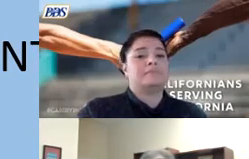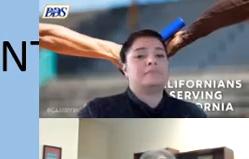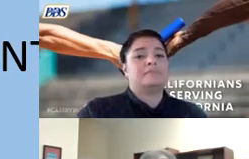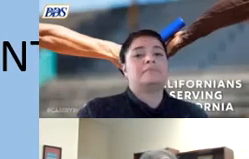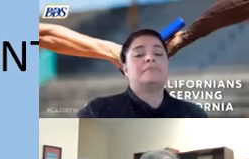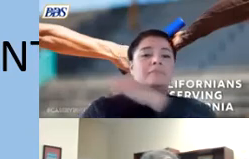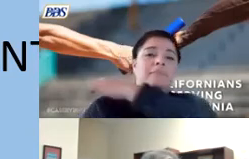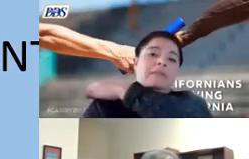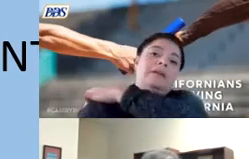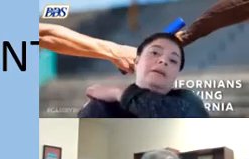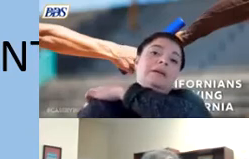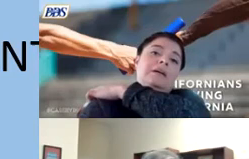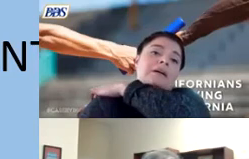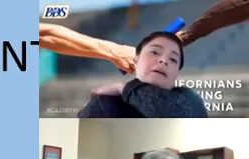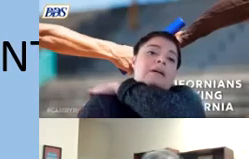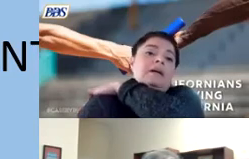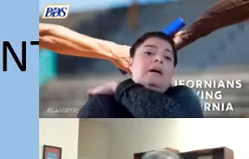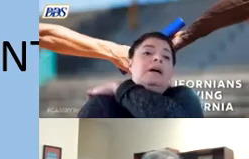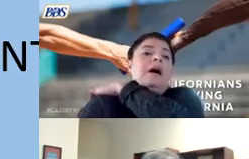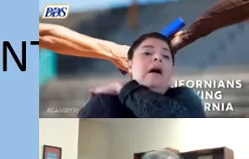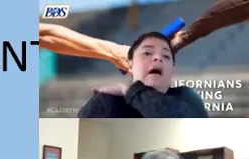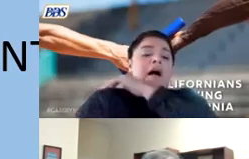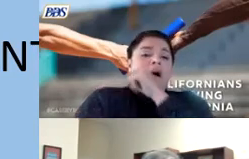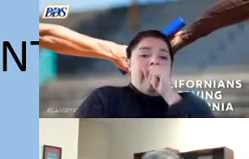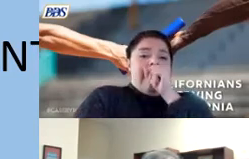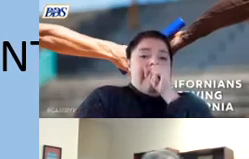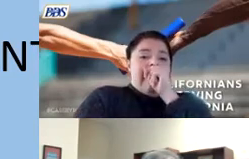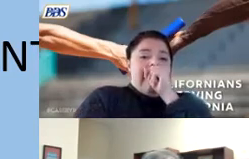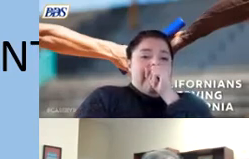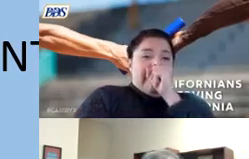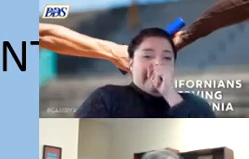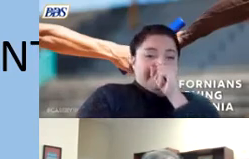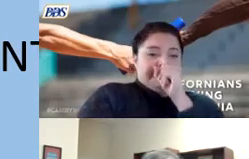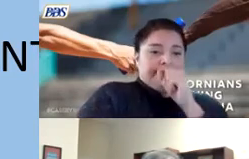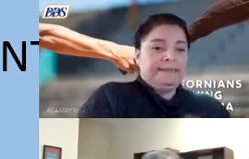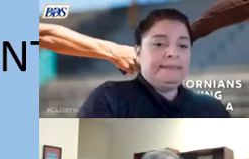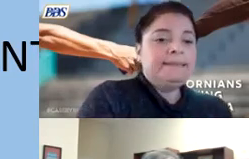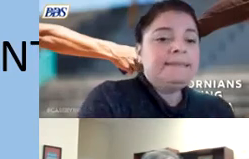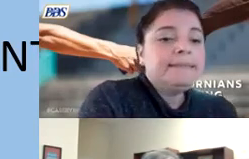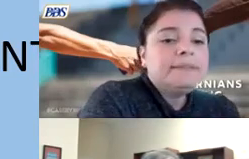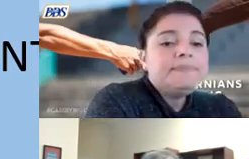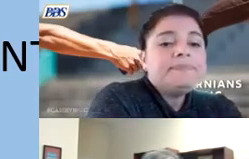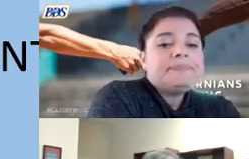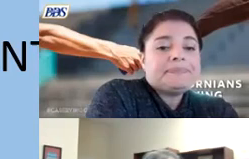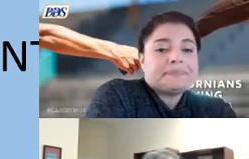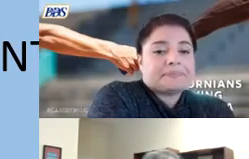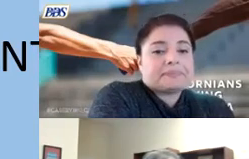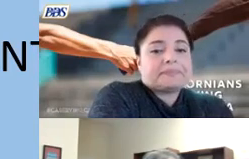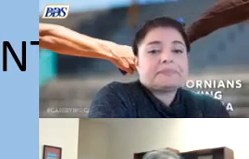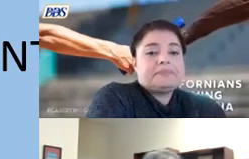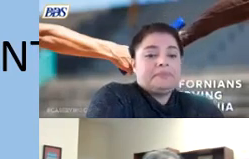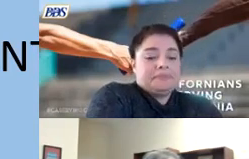worked with them since 2021 uh they're doing outreach to the southeast asian